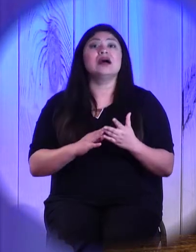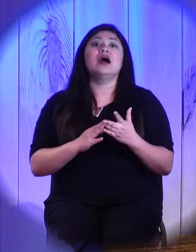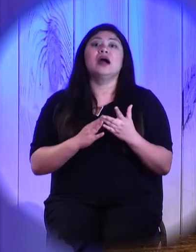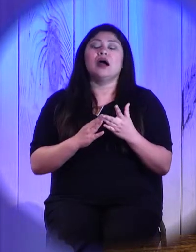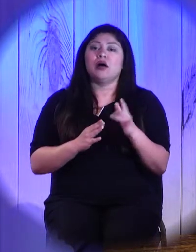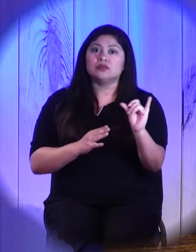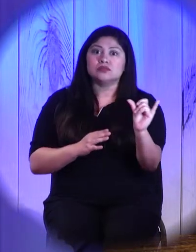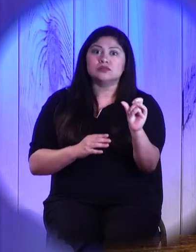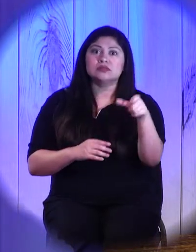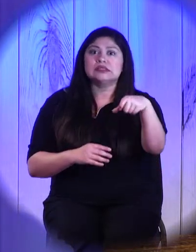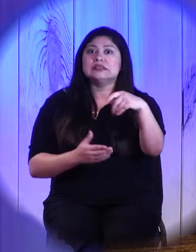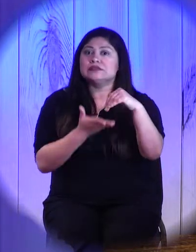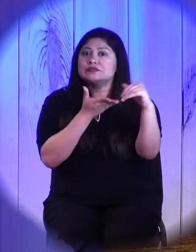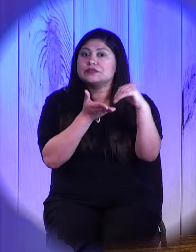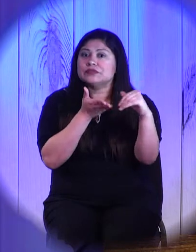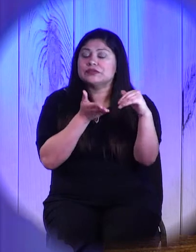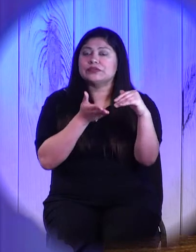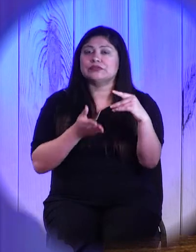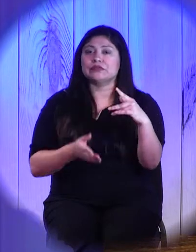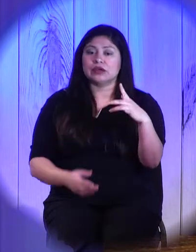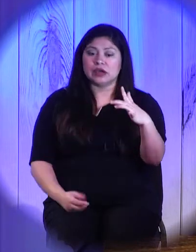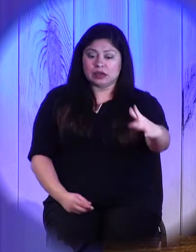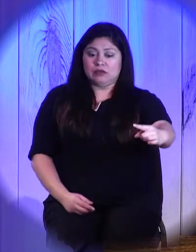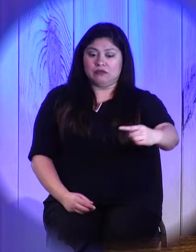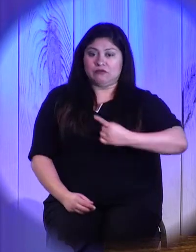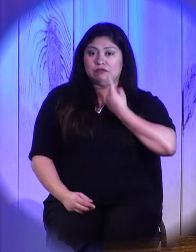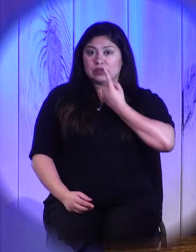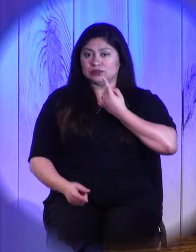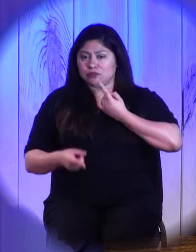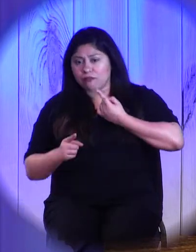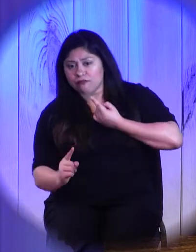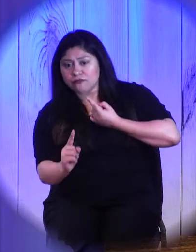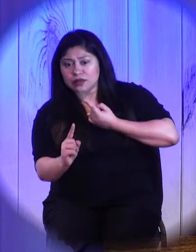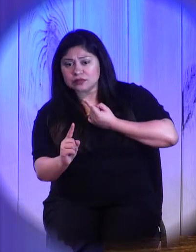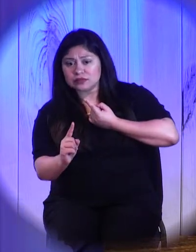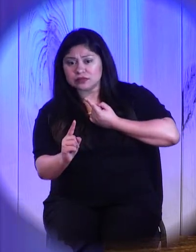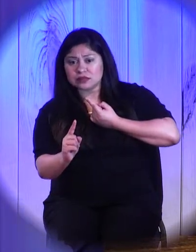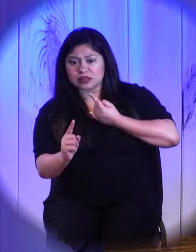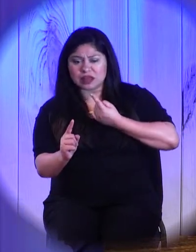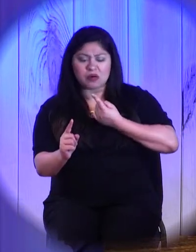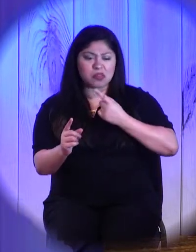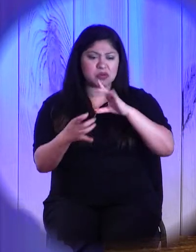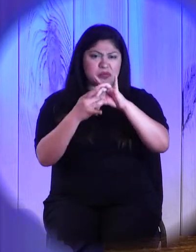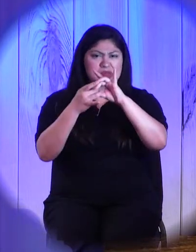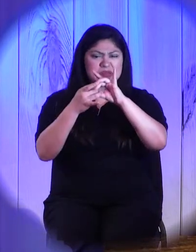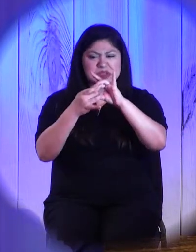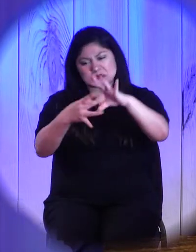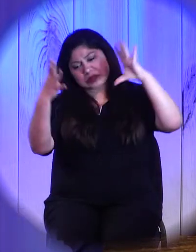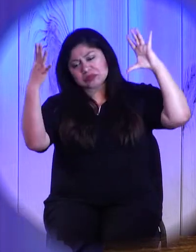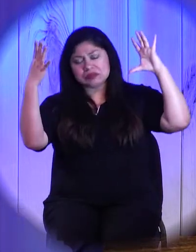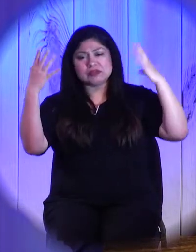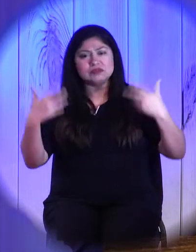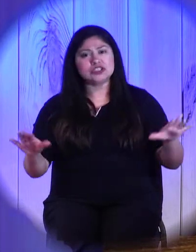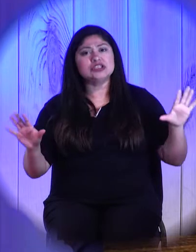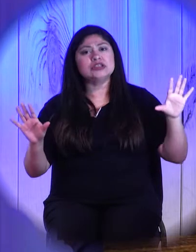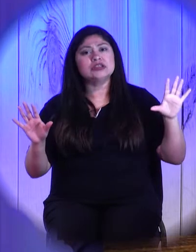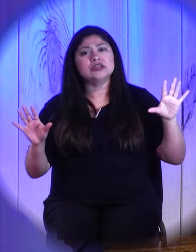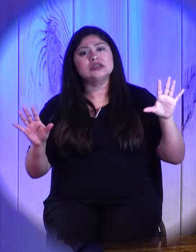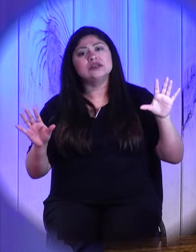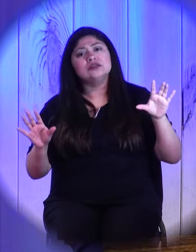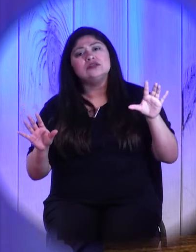where we prevent an offense from undoing our relationship to one another and to overcome that offense.